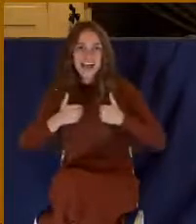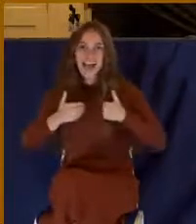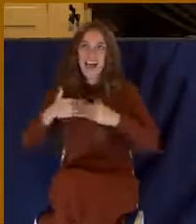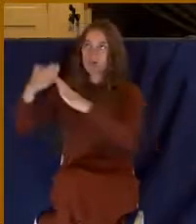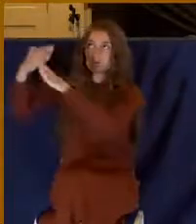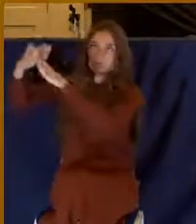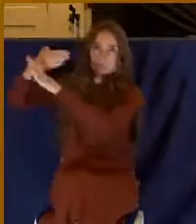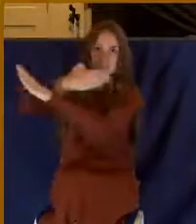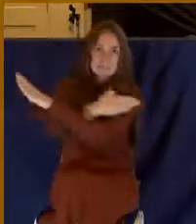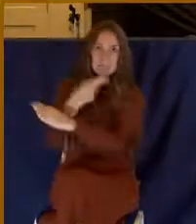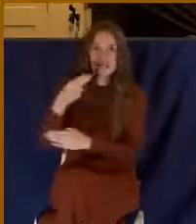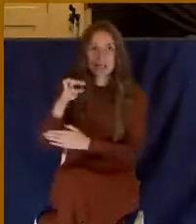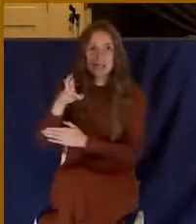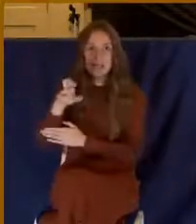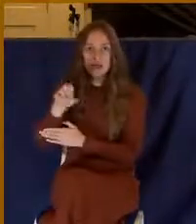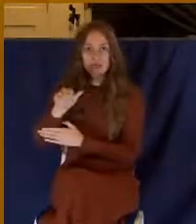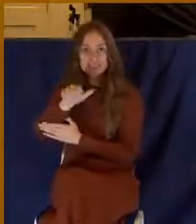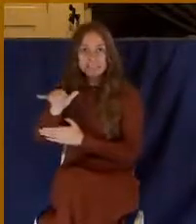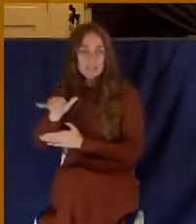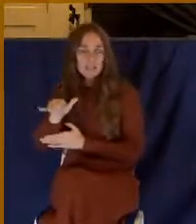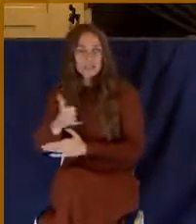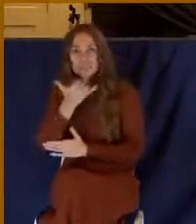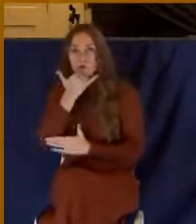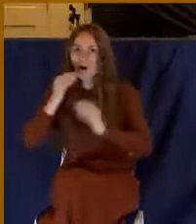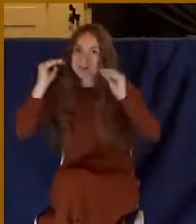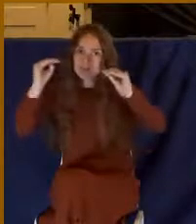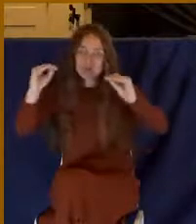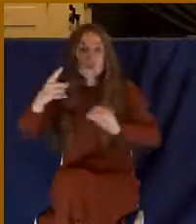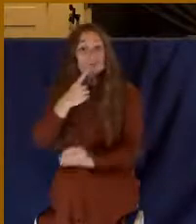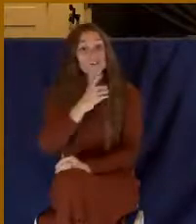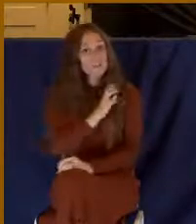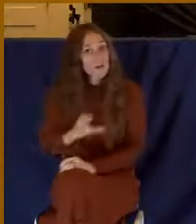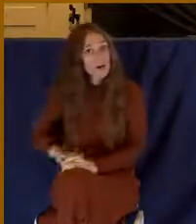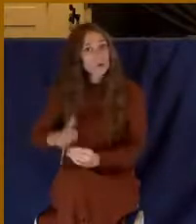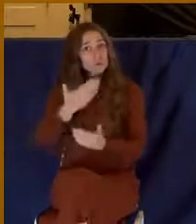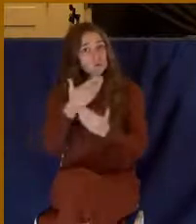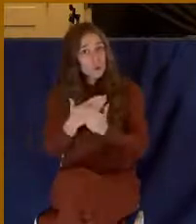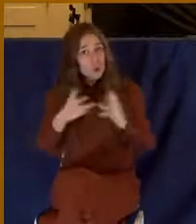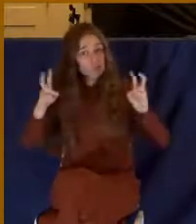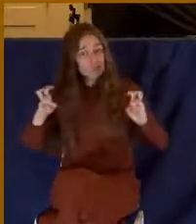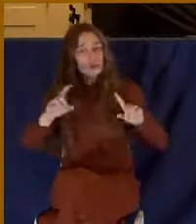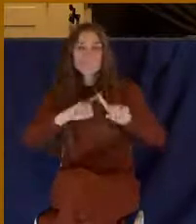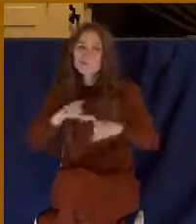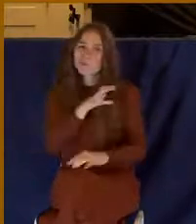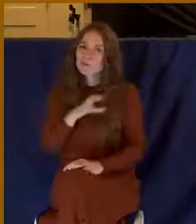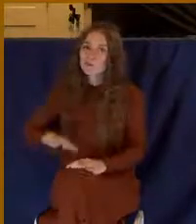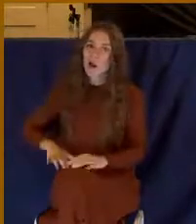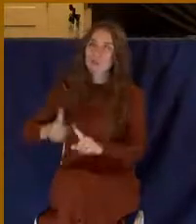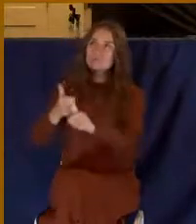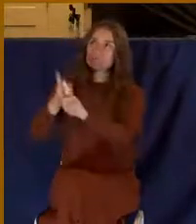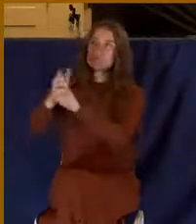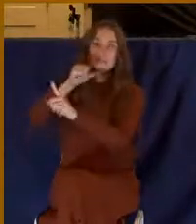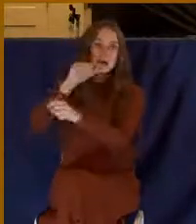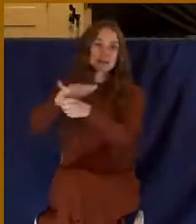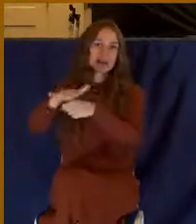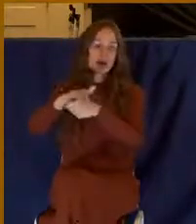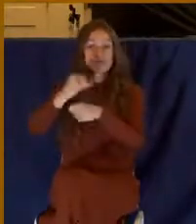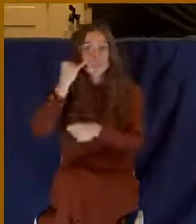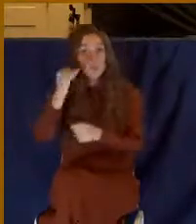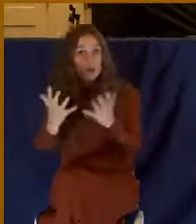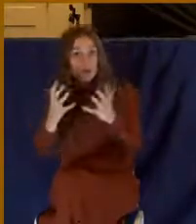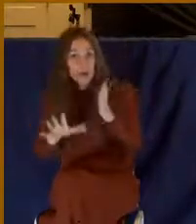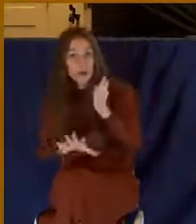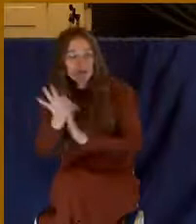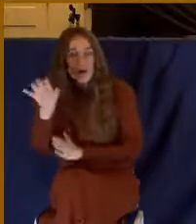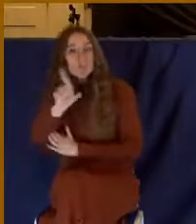promoting is that Christ is good, but Christ is not enough. In order for you to find true salvation, in order for you to try to find true